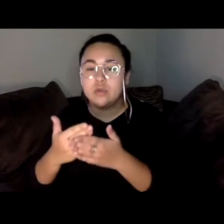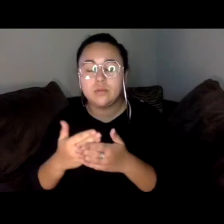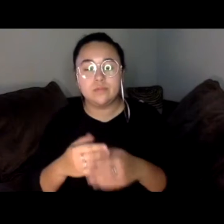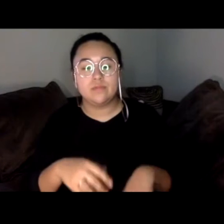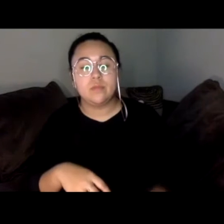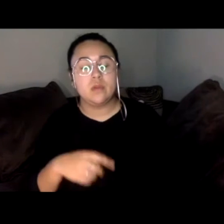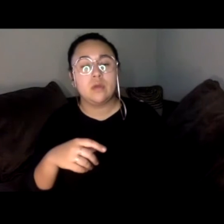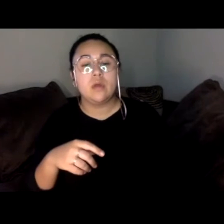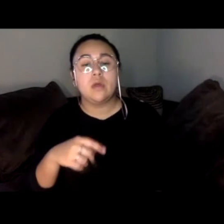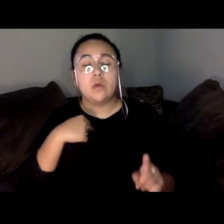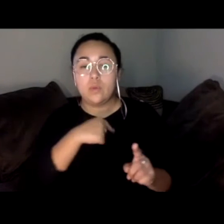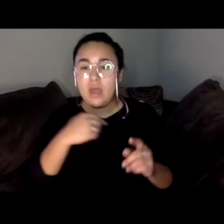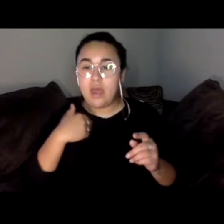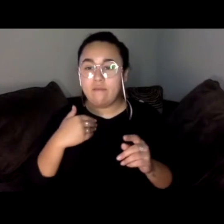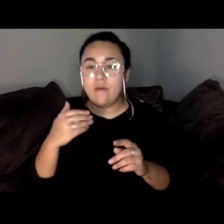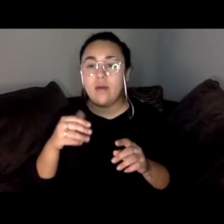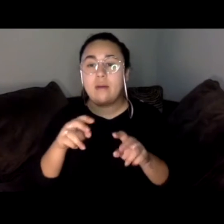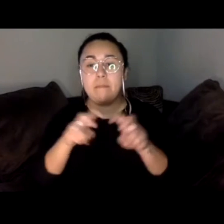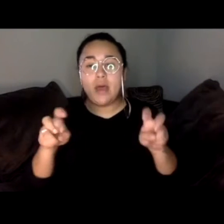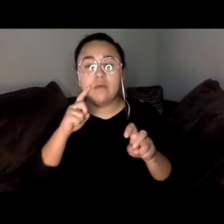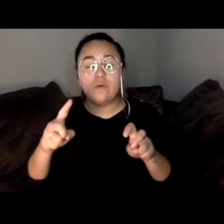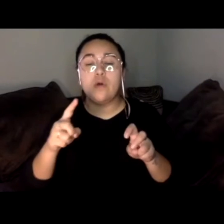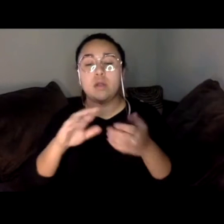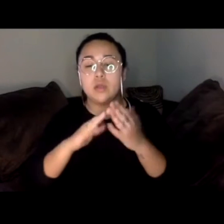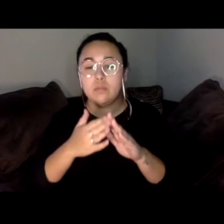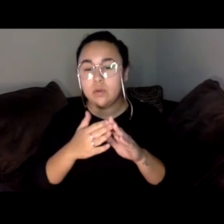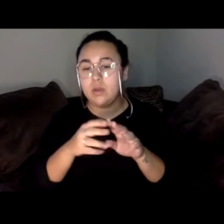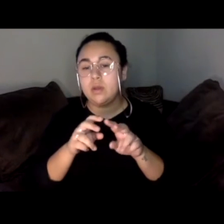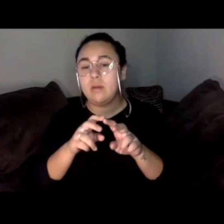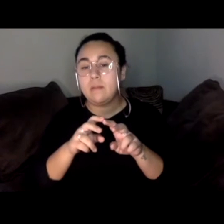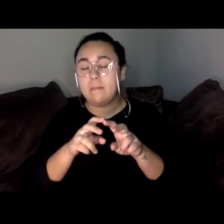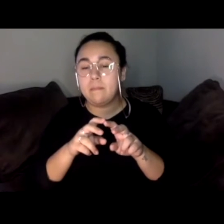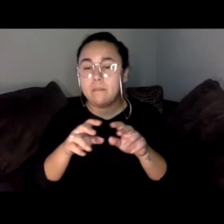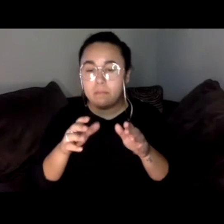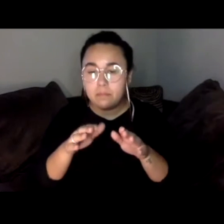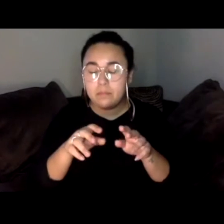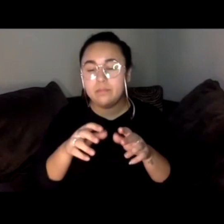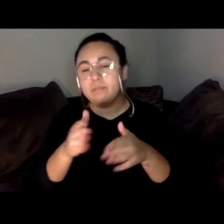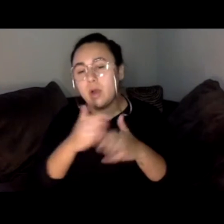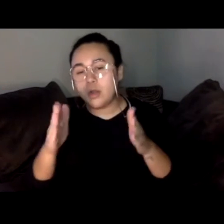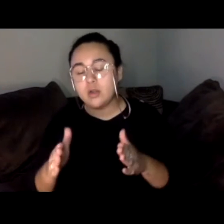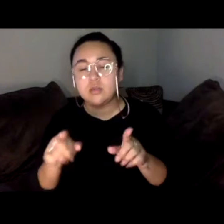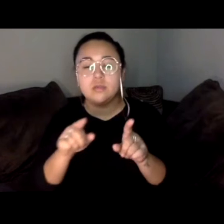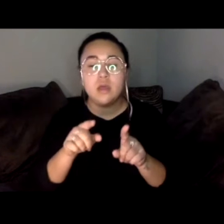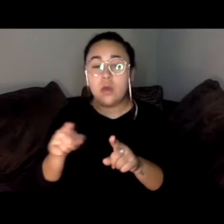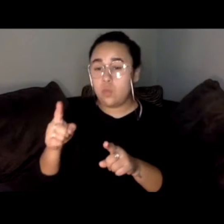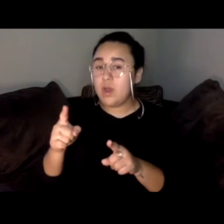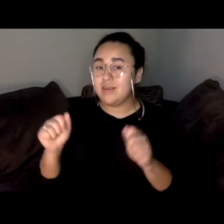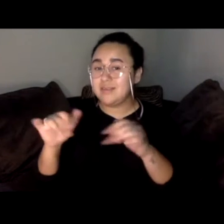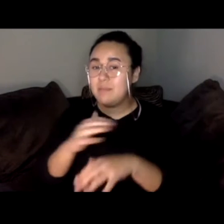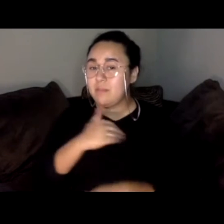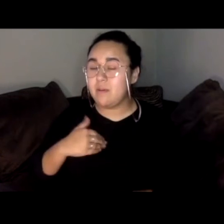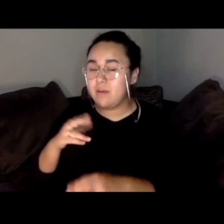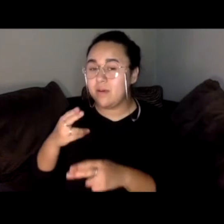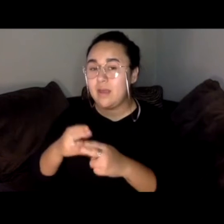We'll hear from a panel of community partners and San Diego Supervisor Nora Vargas and Assemblymember Alex Lee on what's at stake